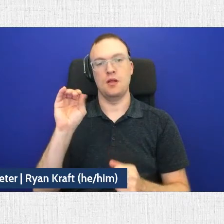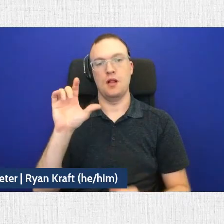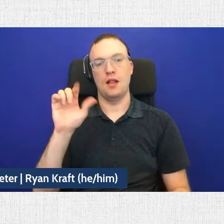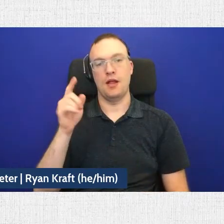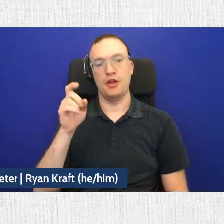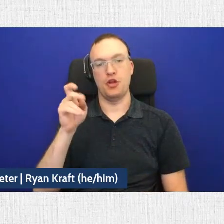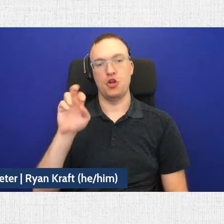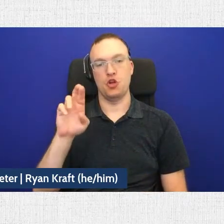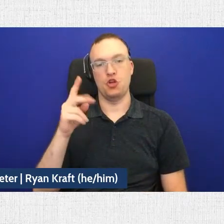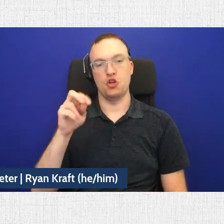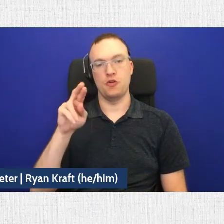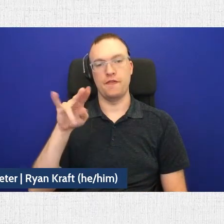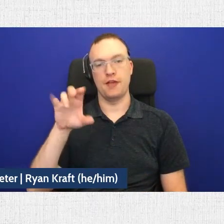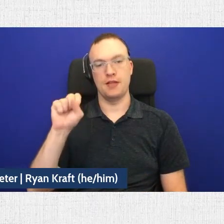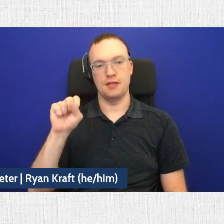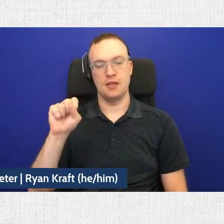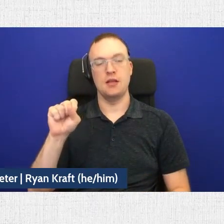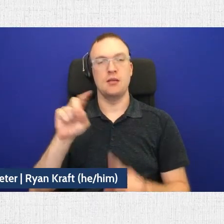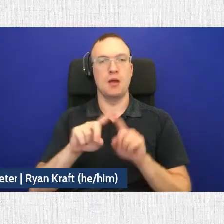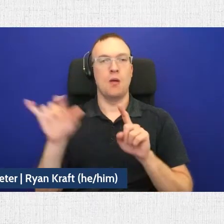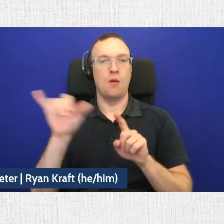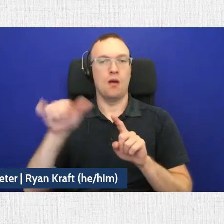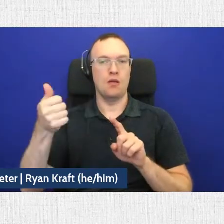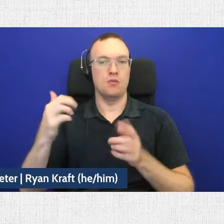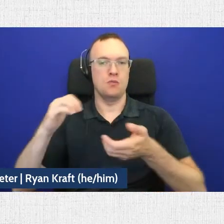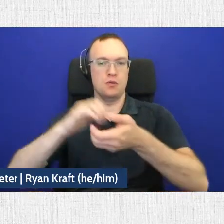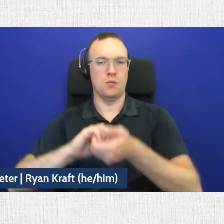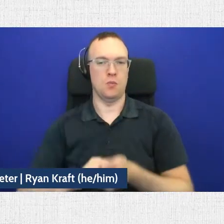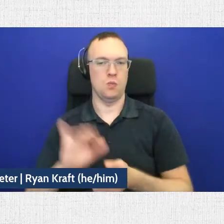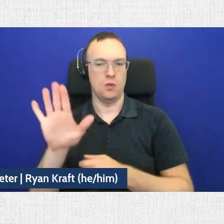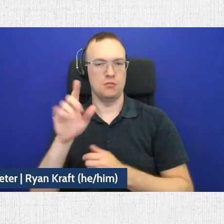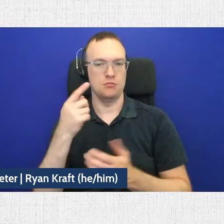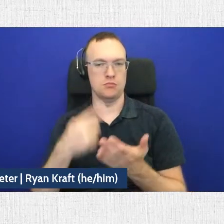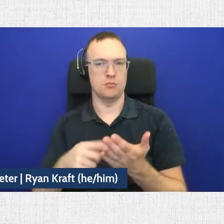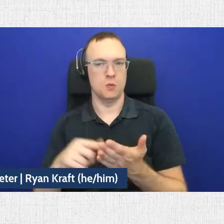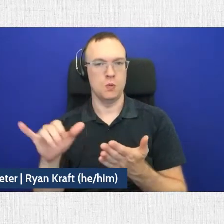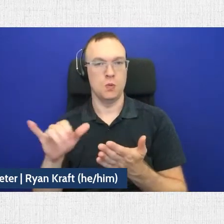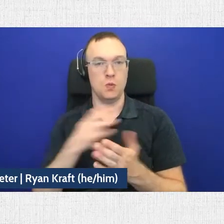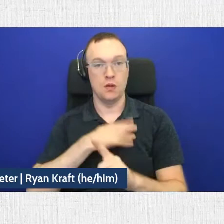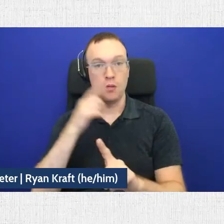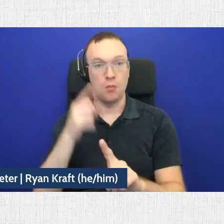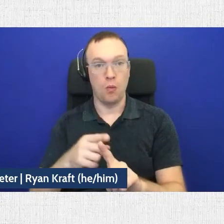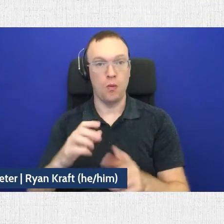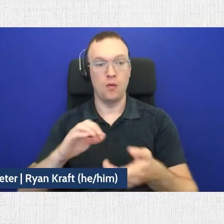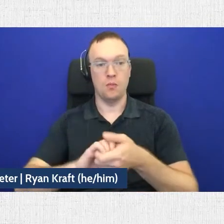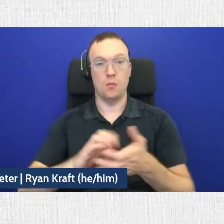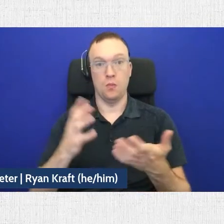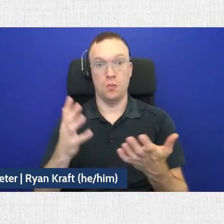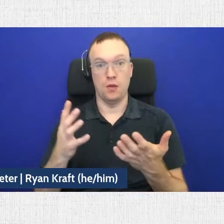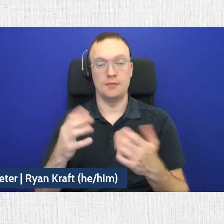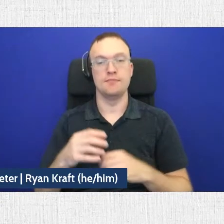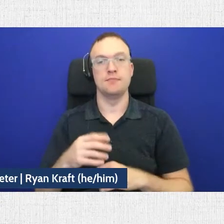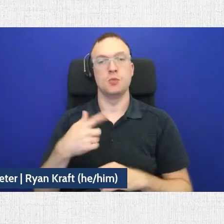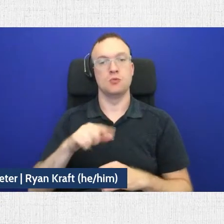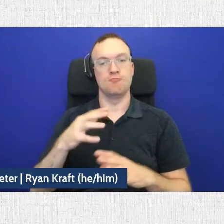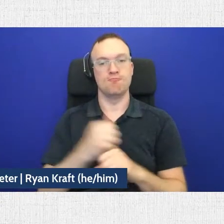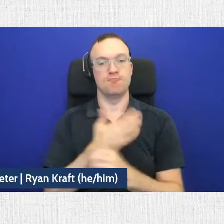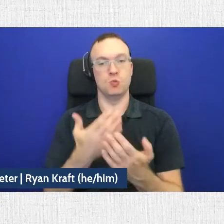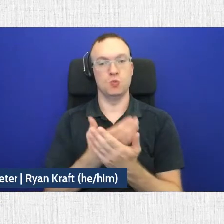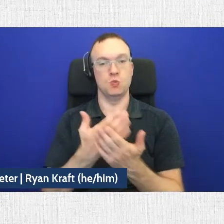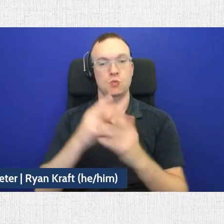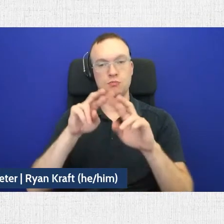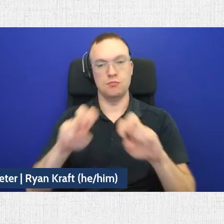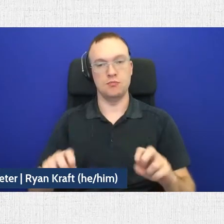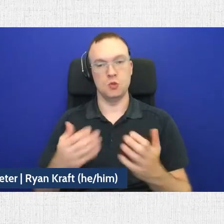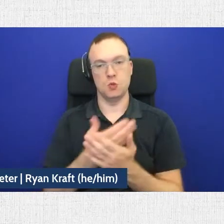collaborations you're going to hear about today. And I think it's the point of those collaborations is where we get new insight, new